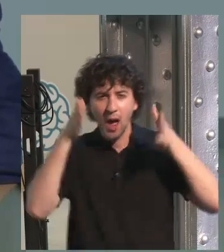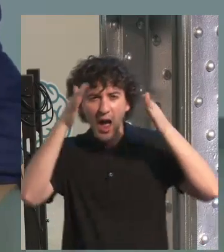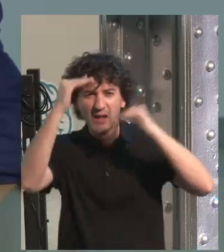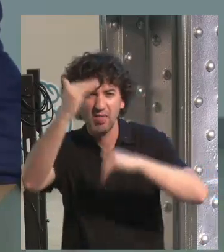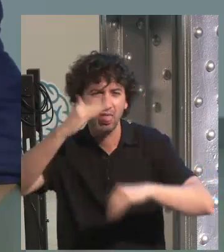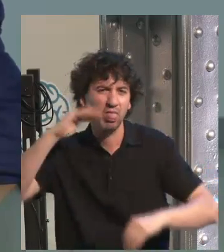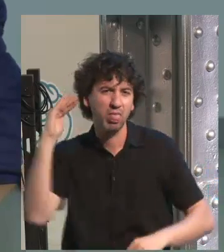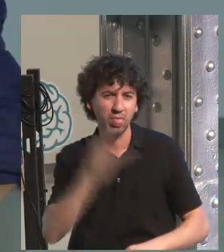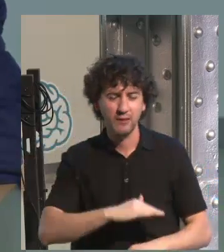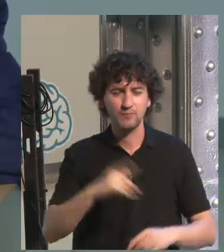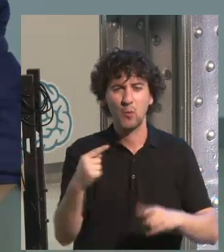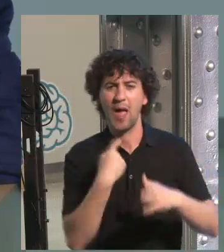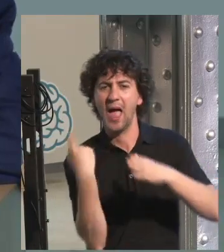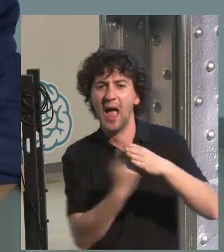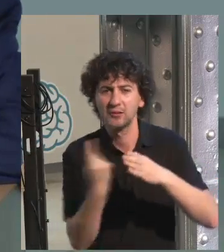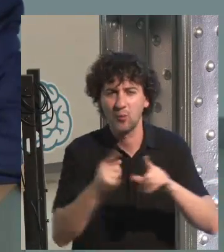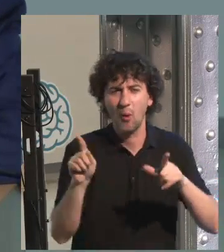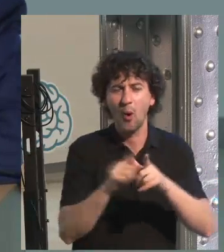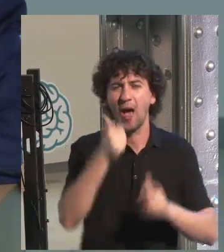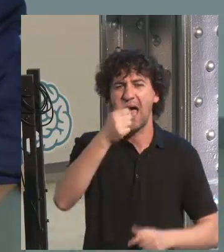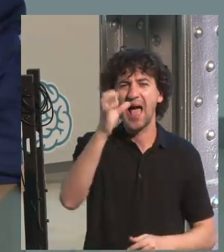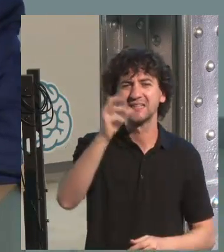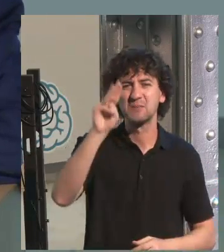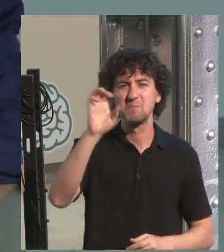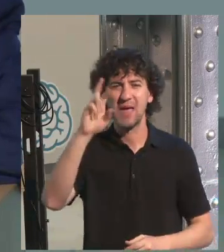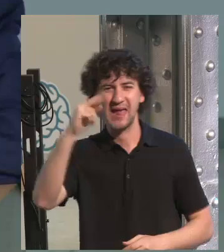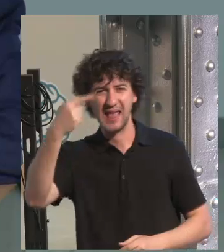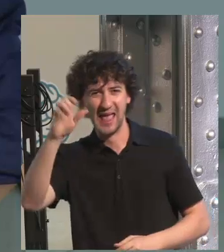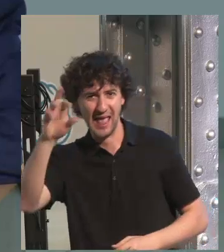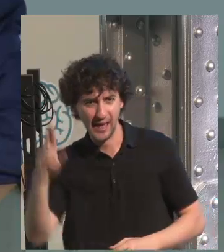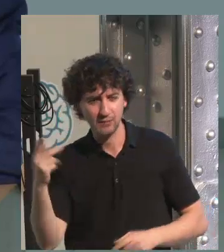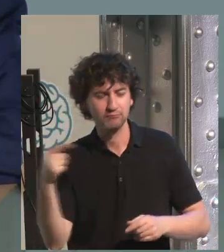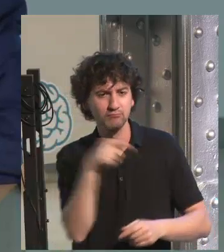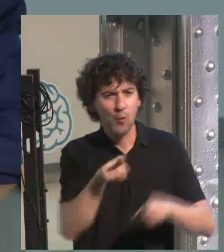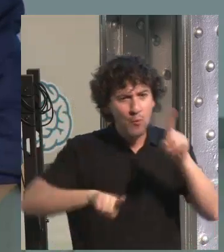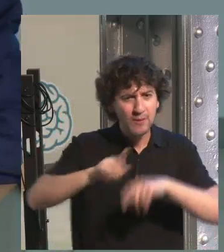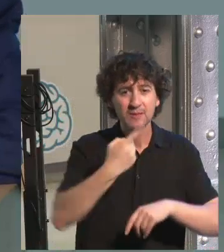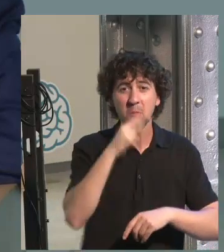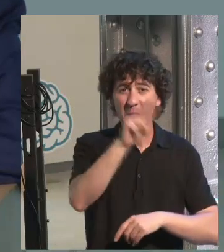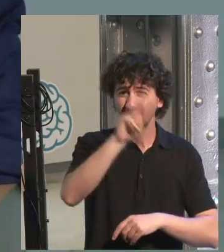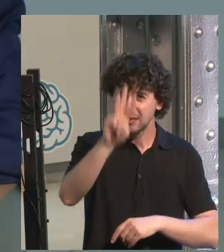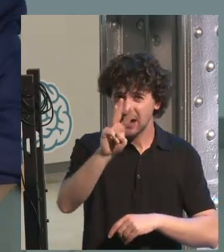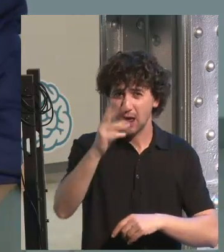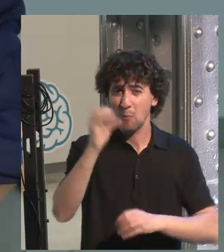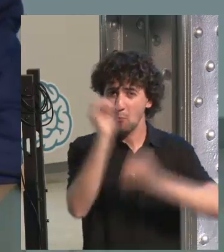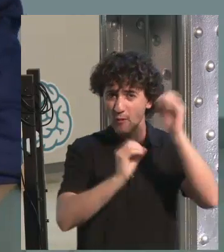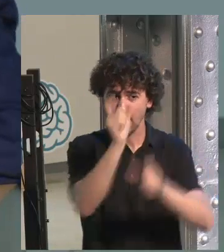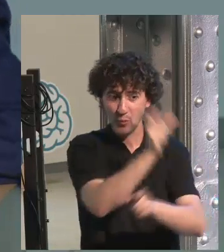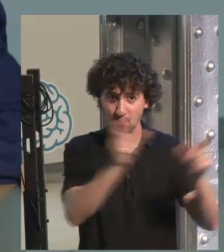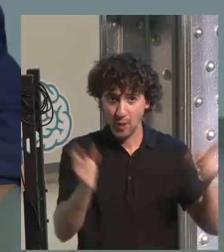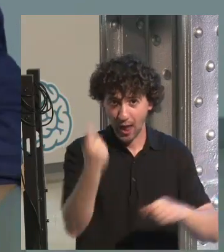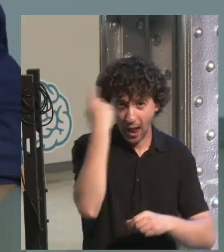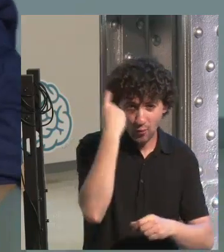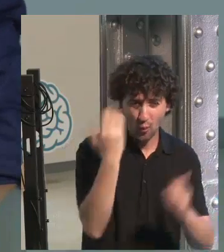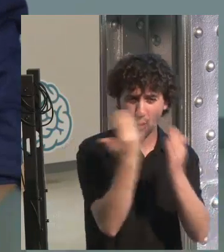No, we need to know the Asperger's syndrome, autism, all of it. 23% of the students in